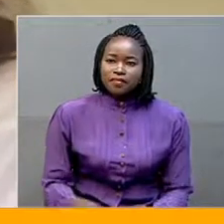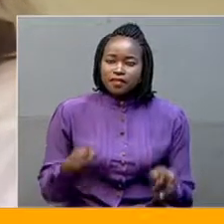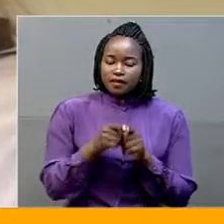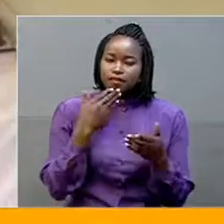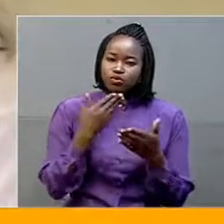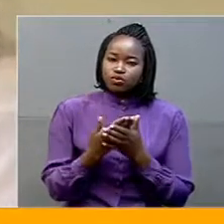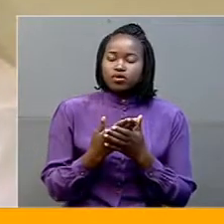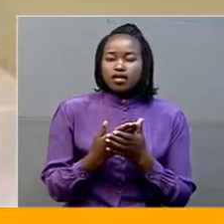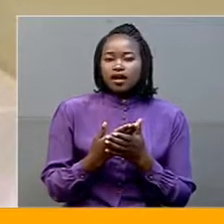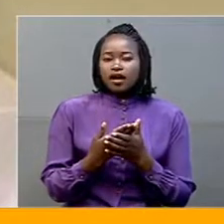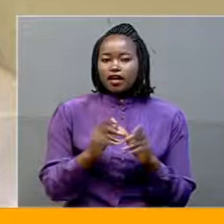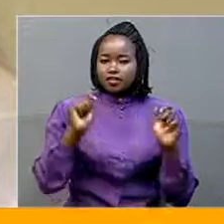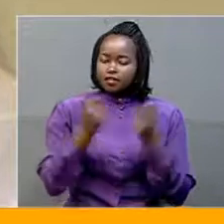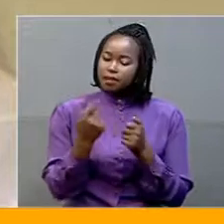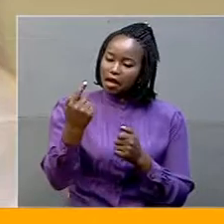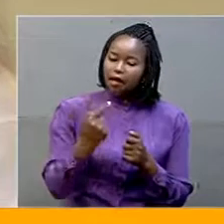came with.